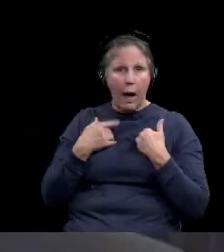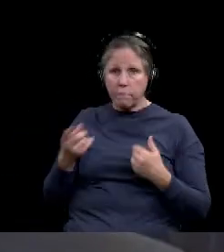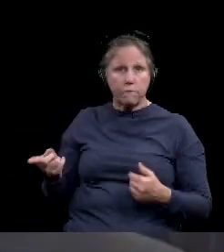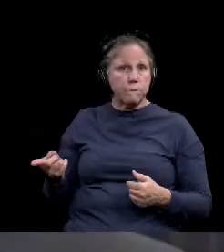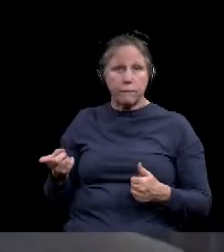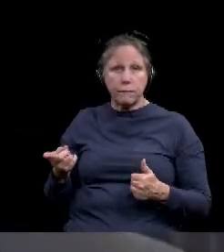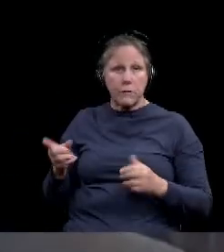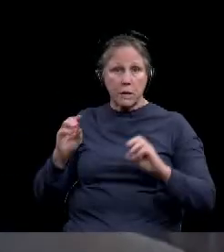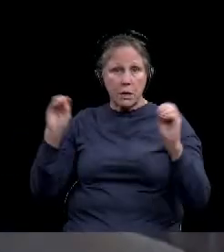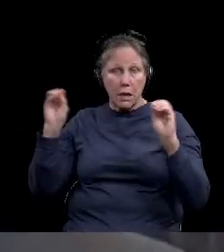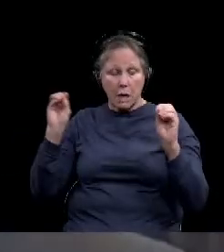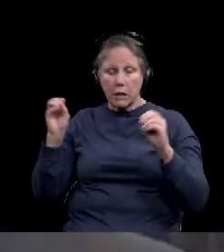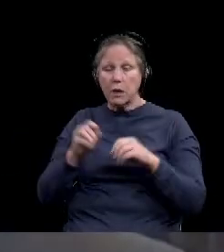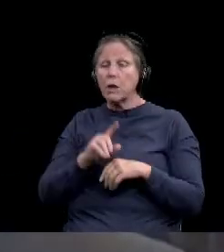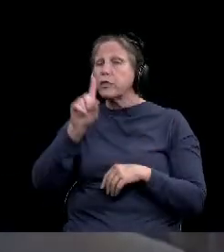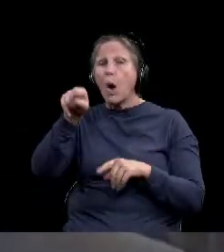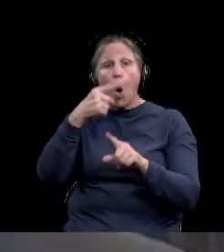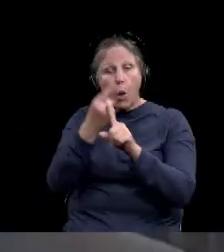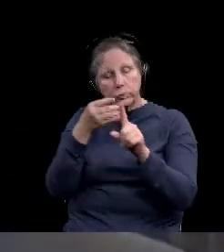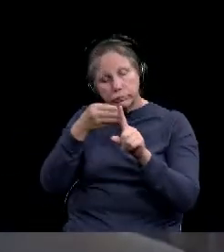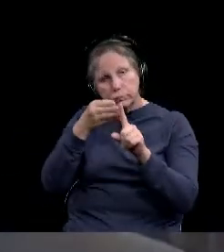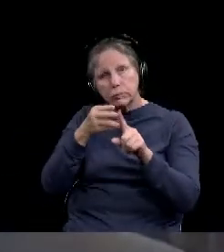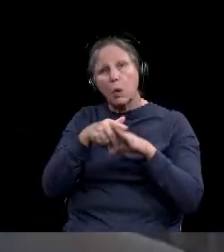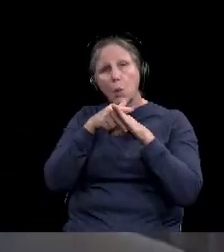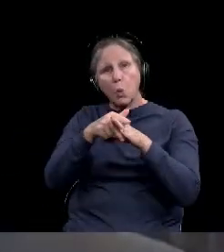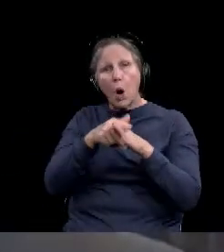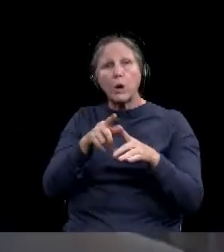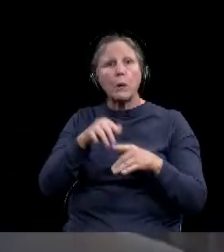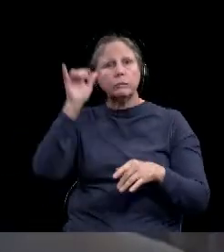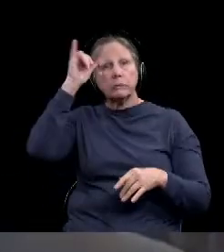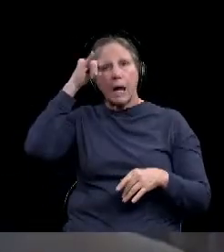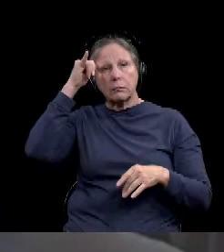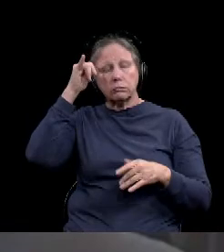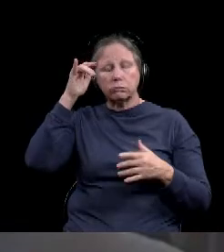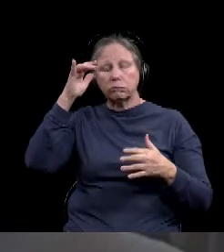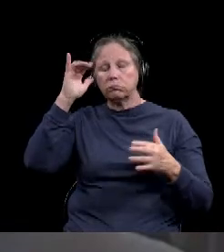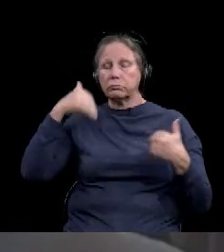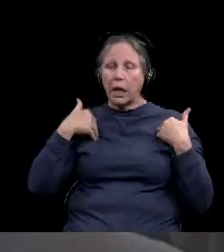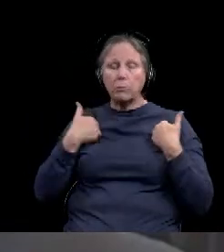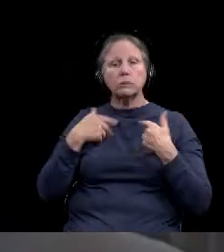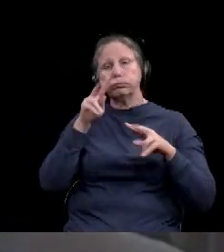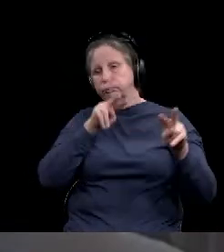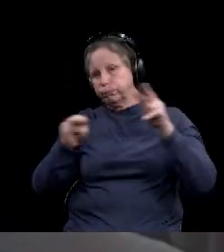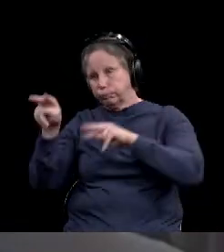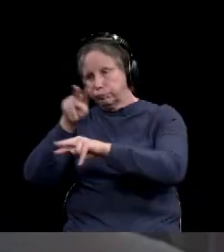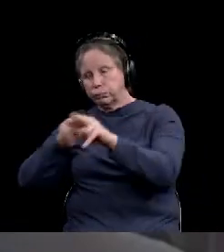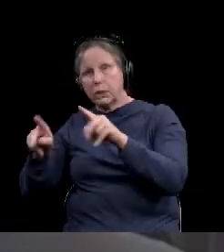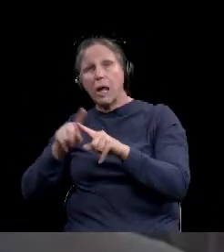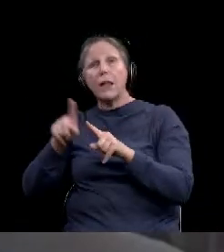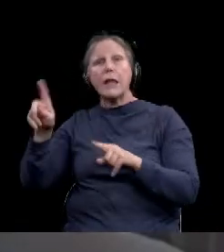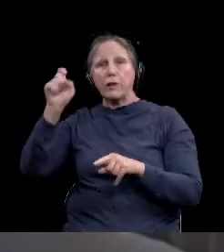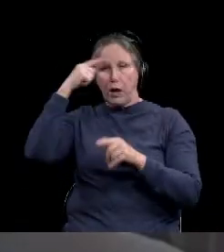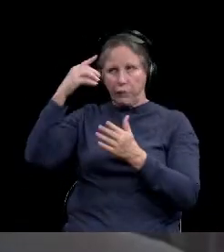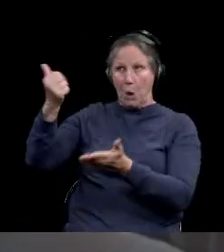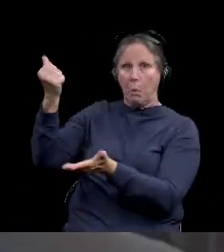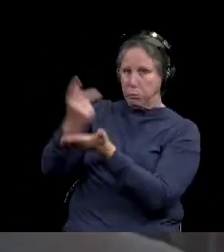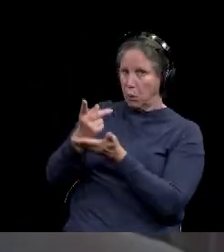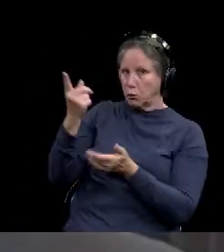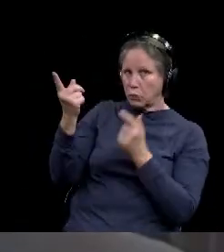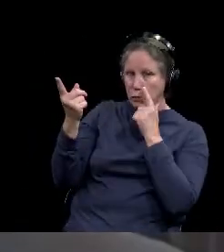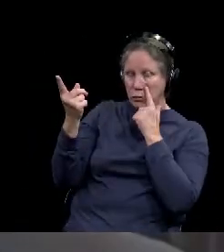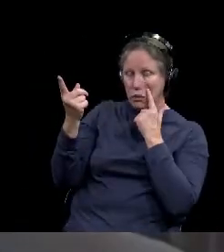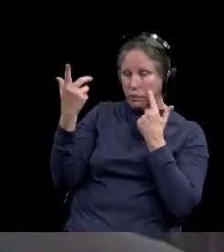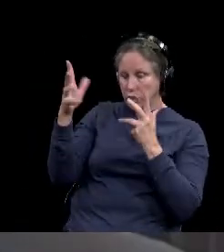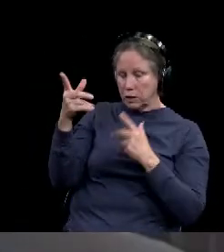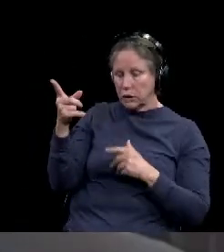uh, out there will be the rodeo and livestock show, which, both of those are authorized by the governor, uh, through the governor,